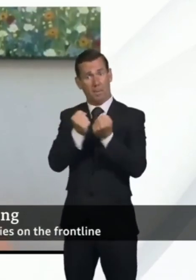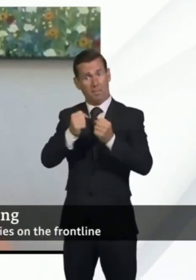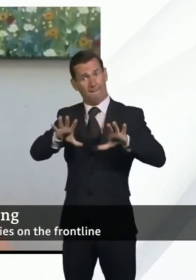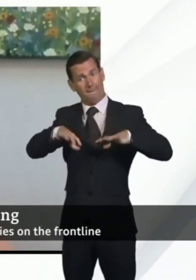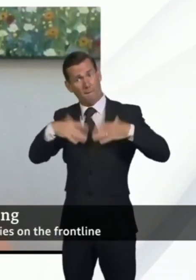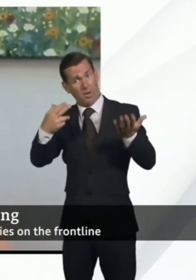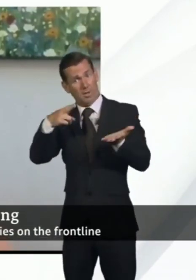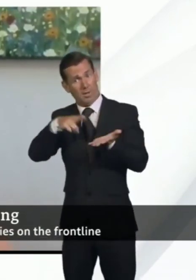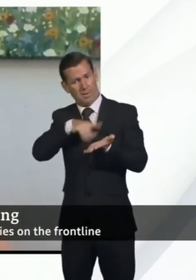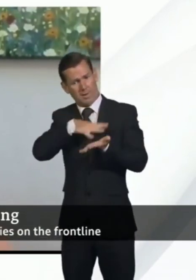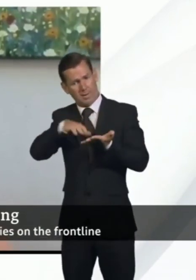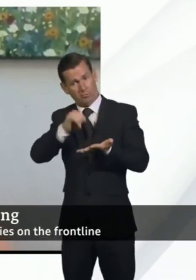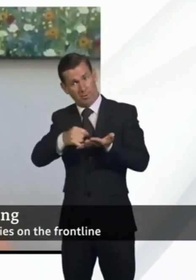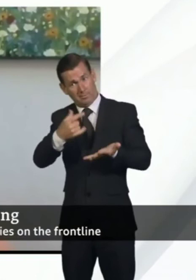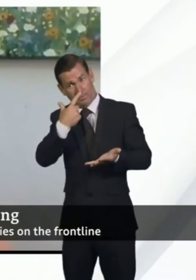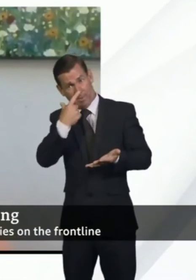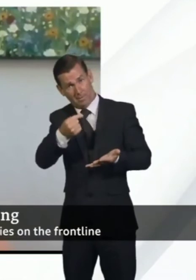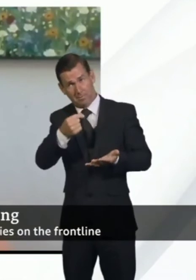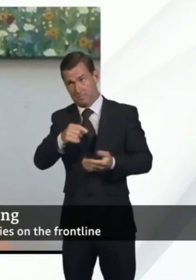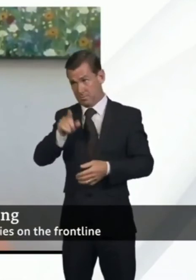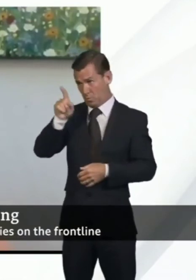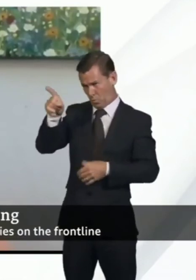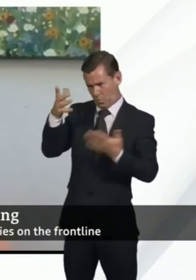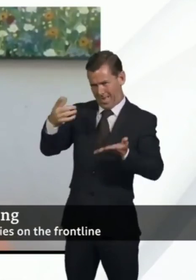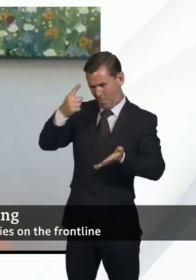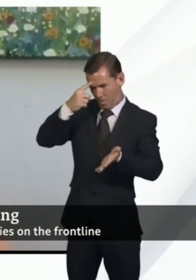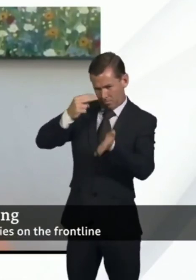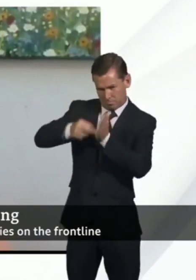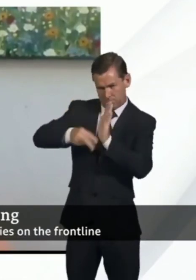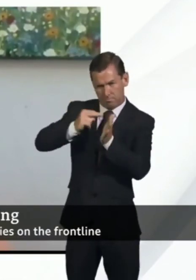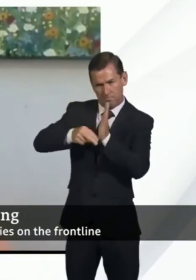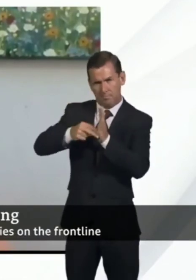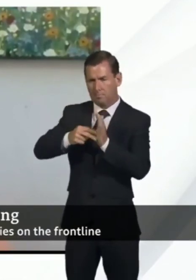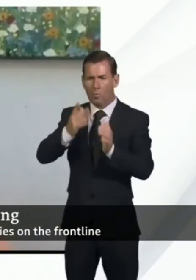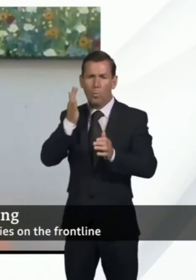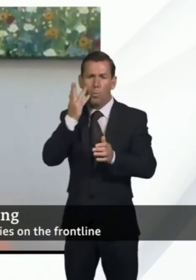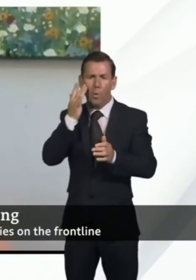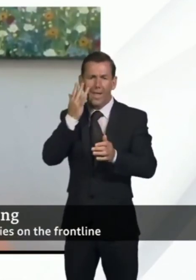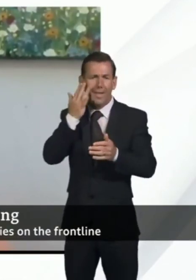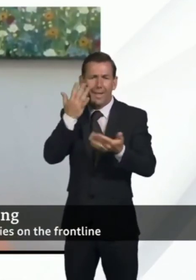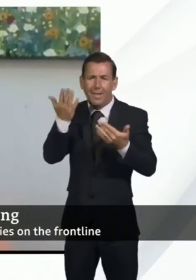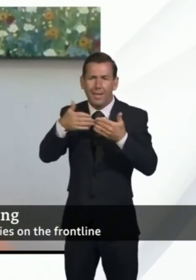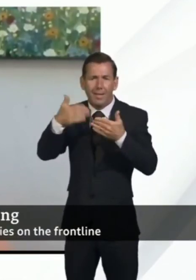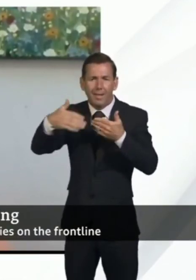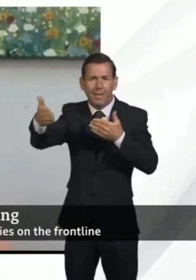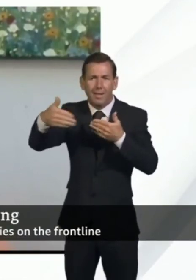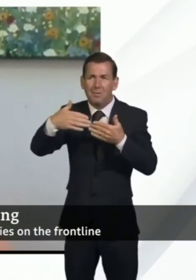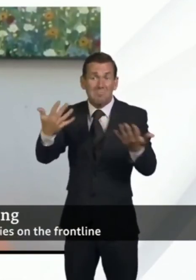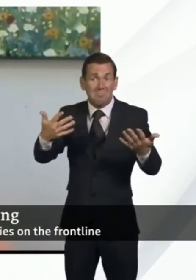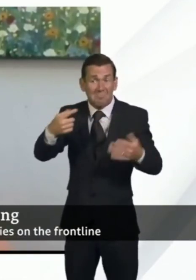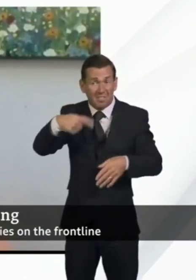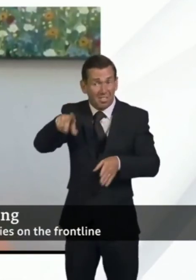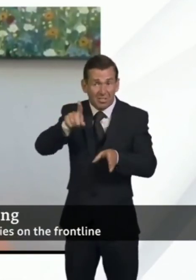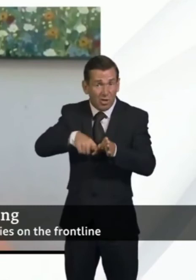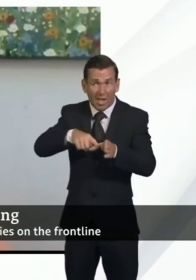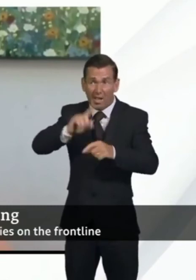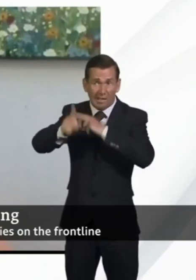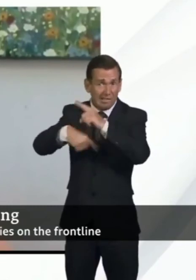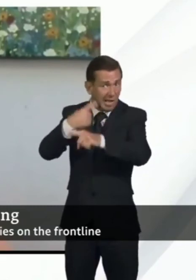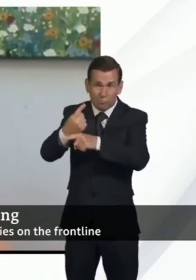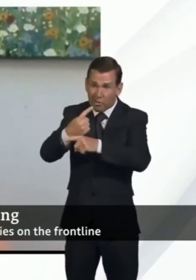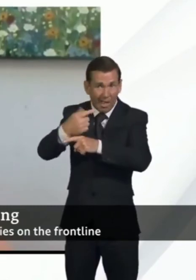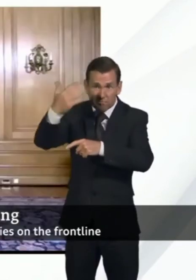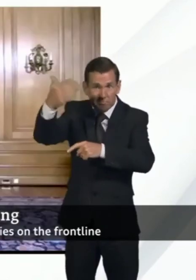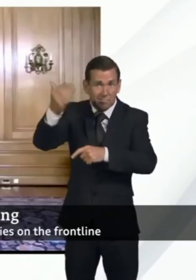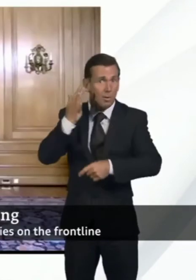and are there any discussions going on at the moment for a timeline for that would it be you know end of this year next year or so